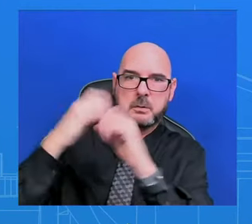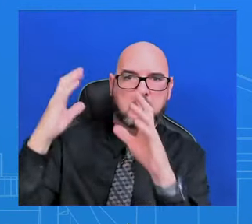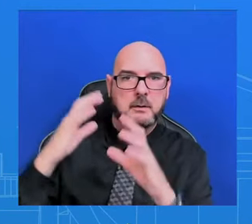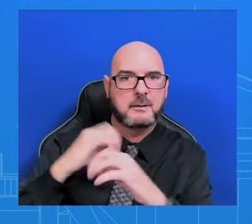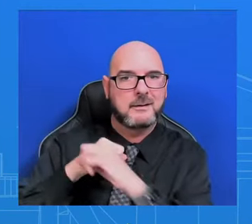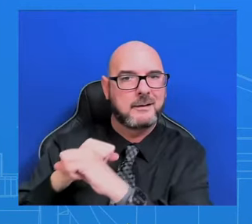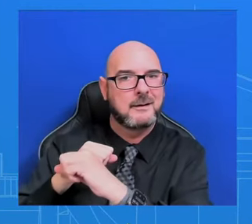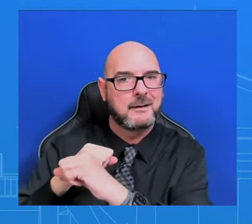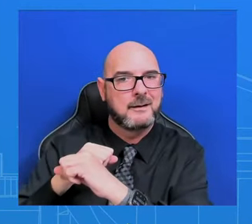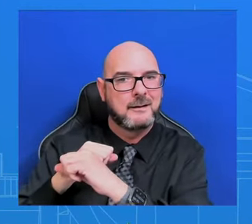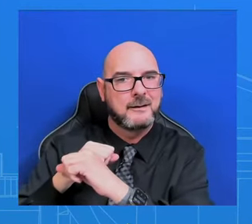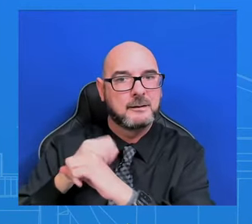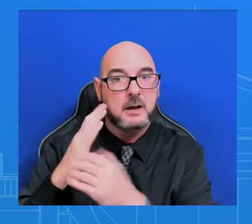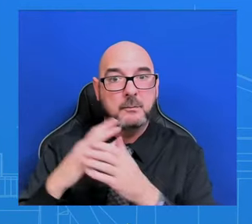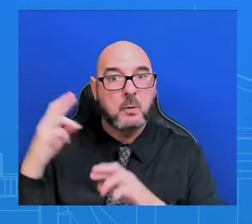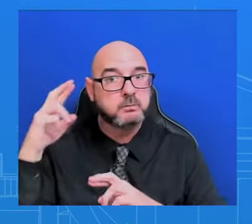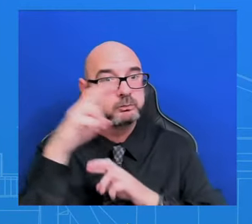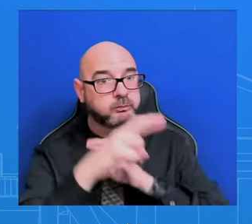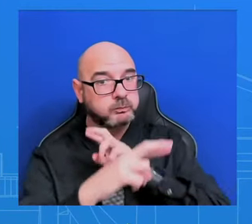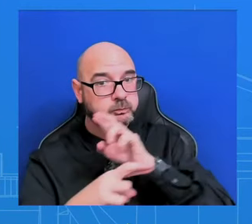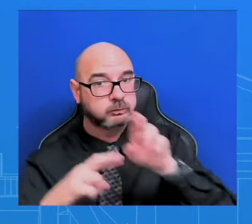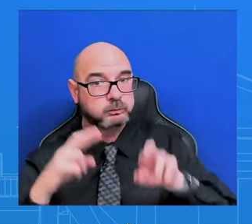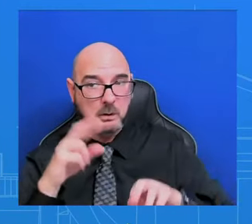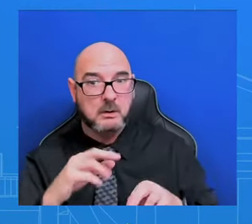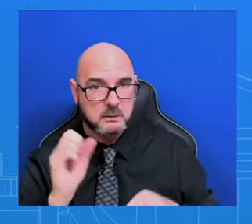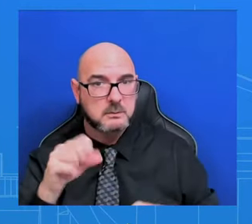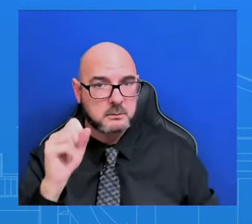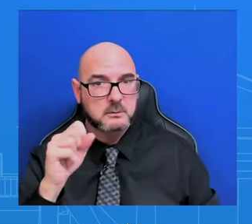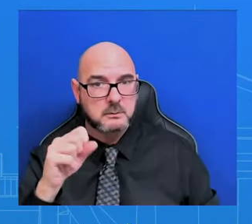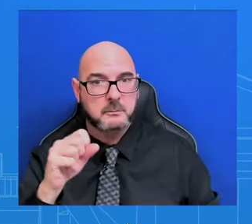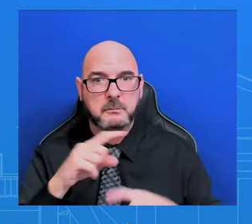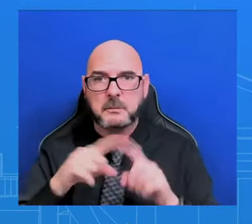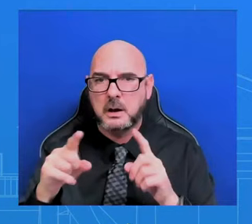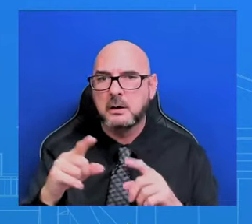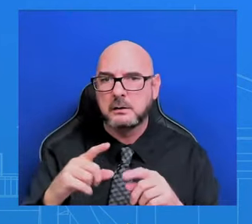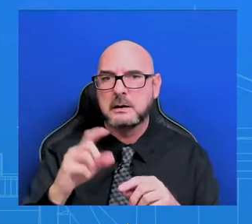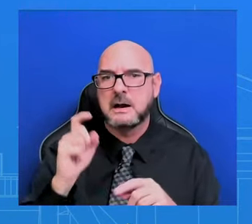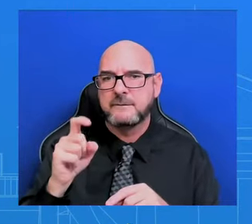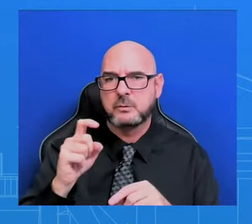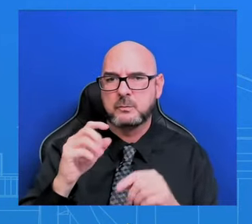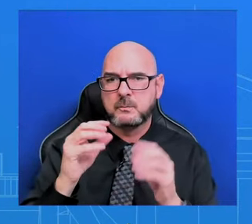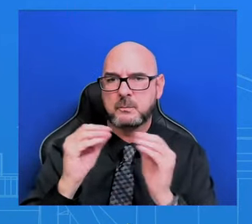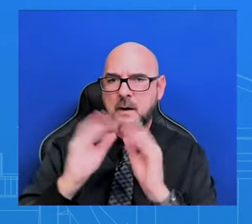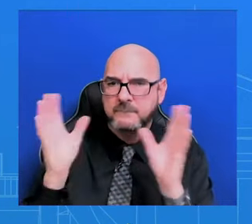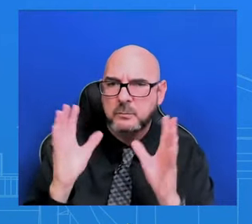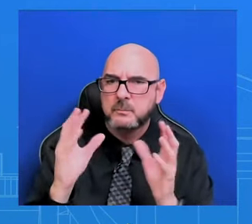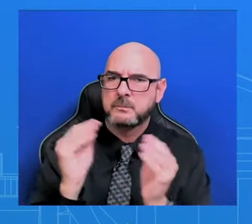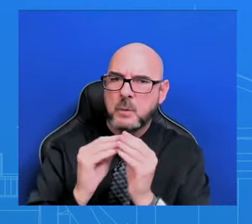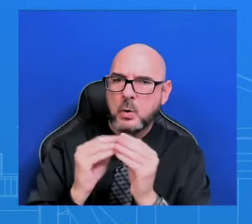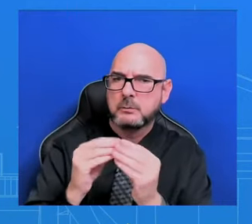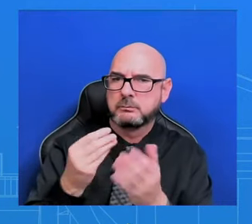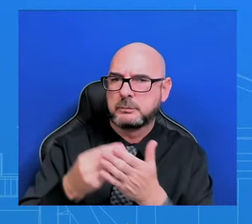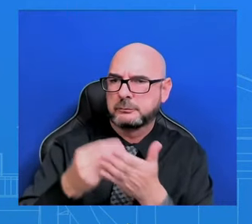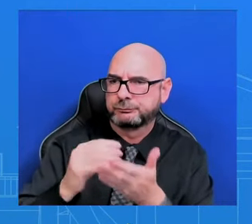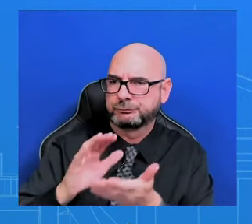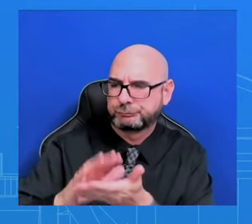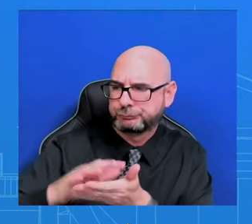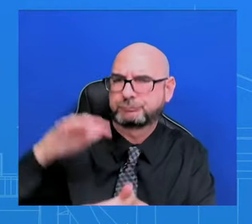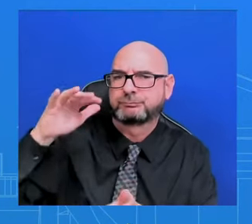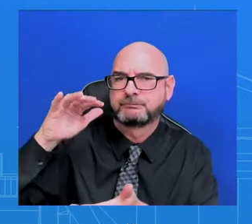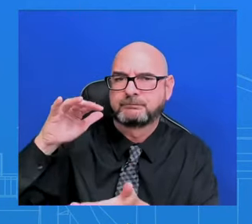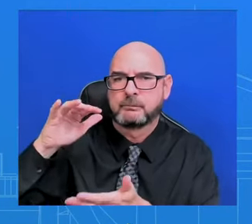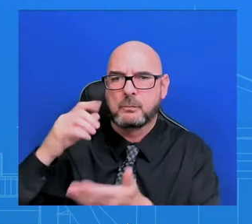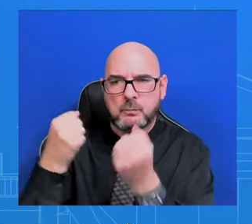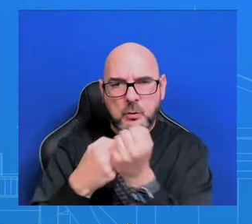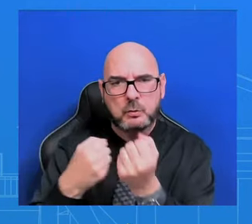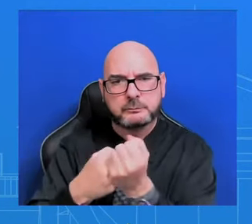But that's why it's so critical that we get this supplemental funding. Because, as I said earlier, the Ukrainians are making some tough decisions on the battlefield about what they're